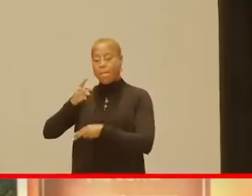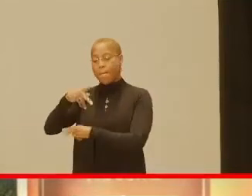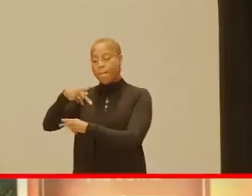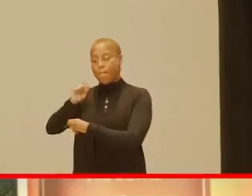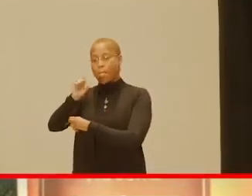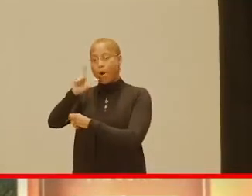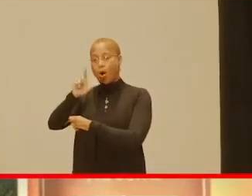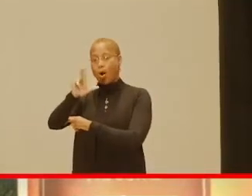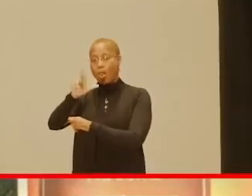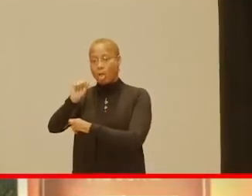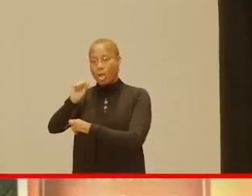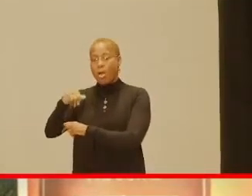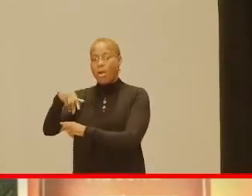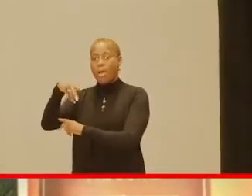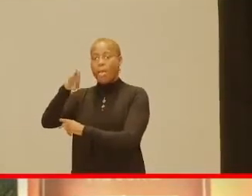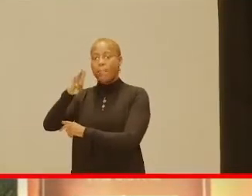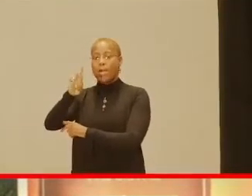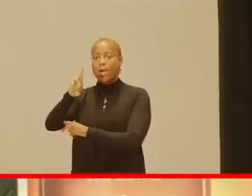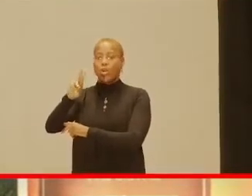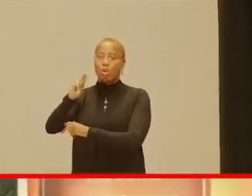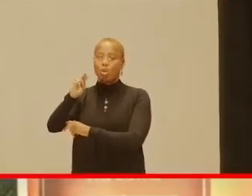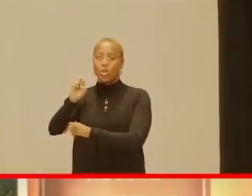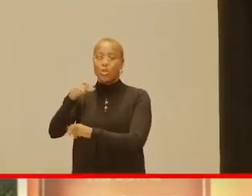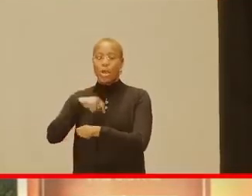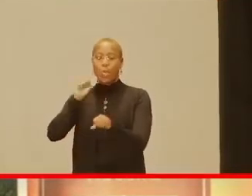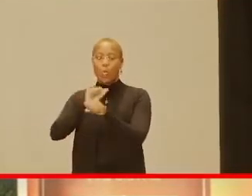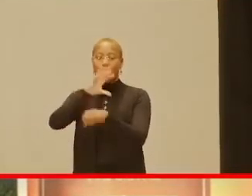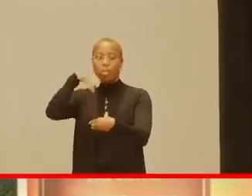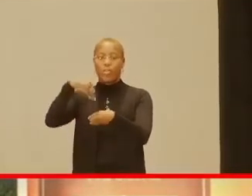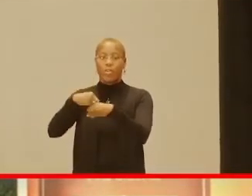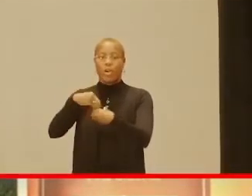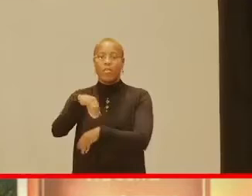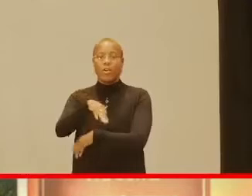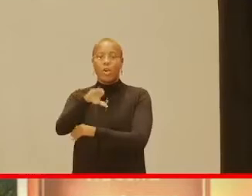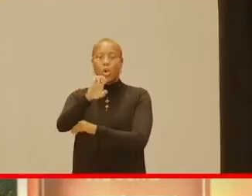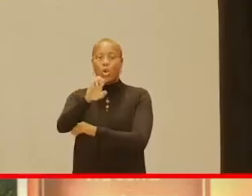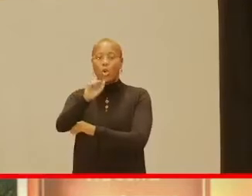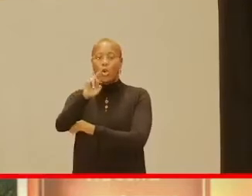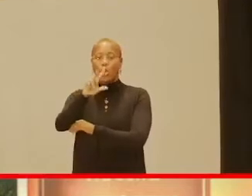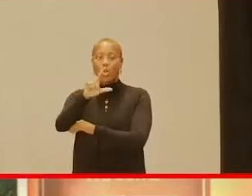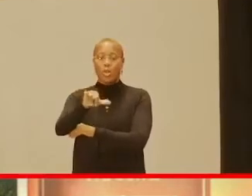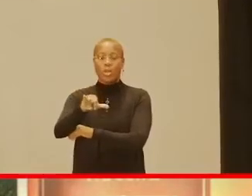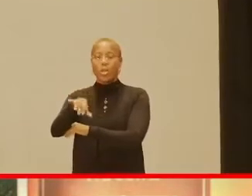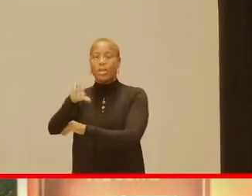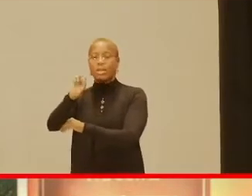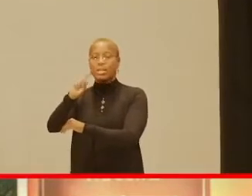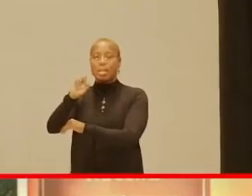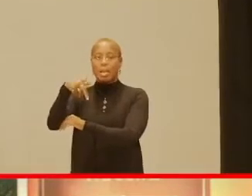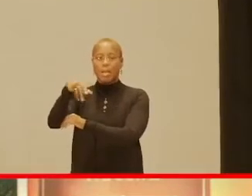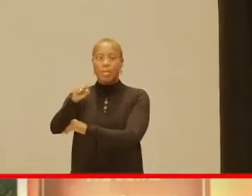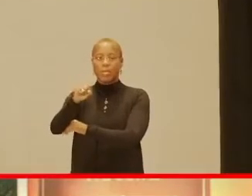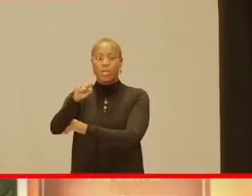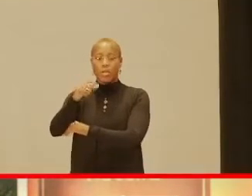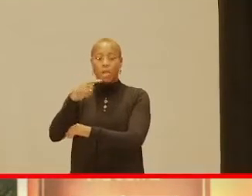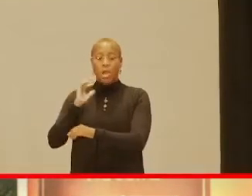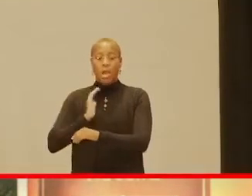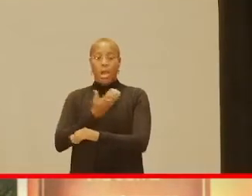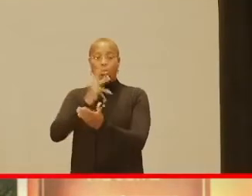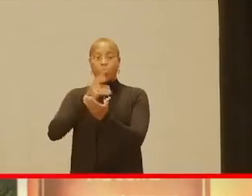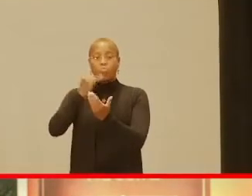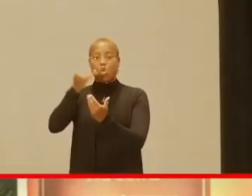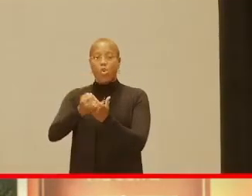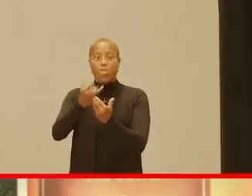and I work in the Early Steps program. So even though we are a birth to three program, I assure you